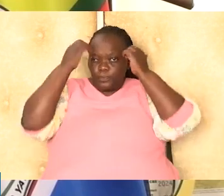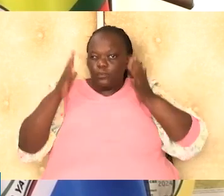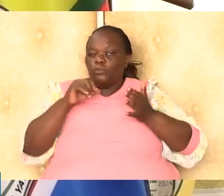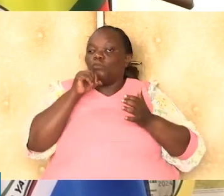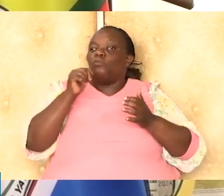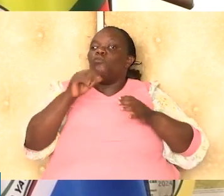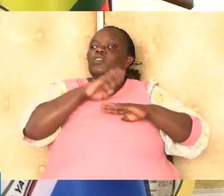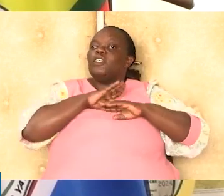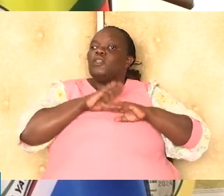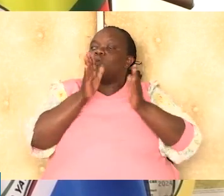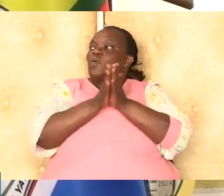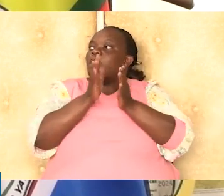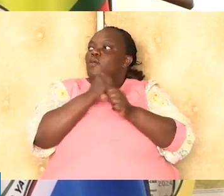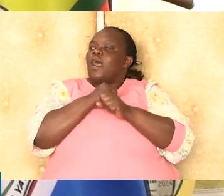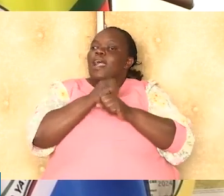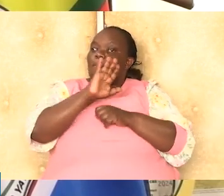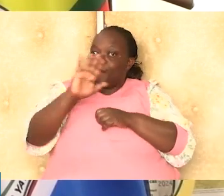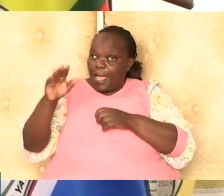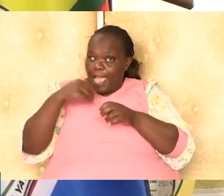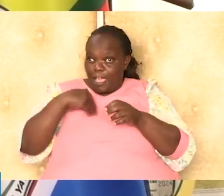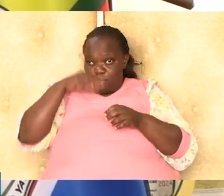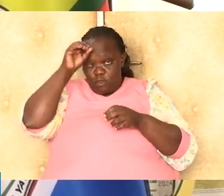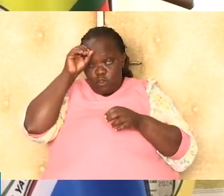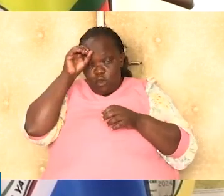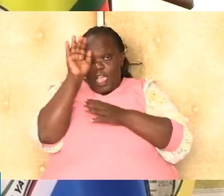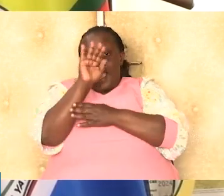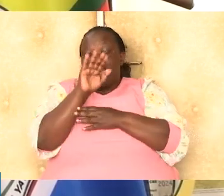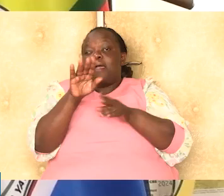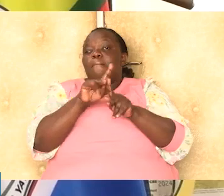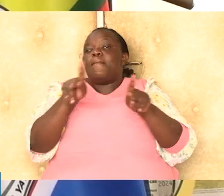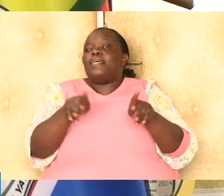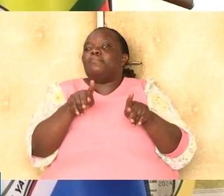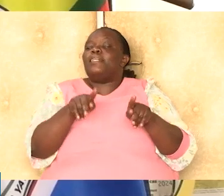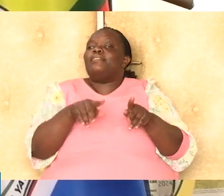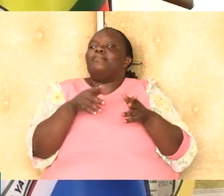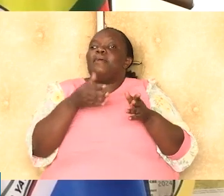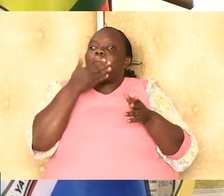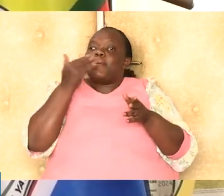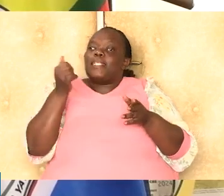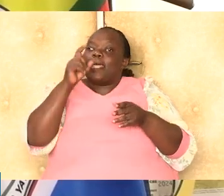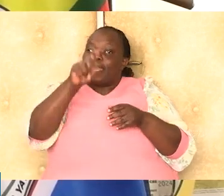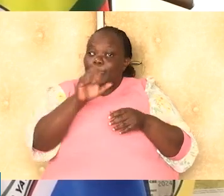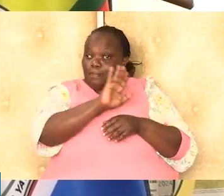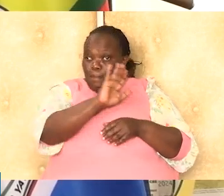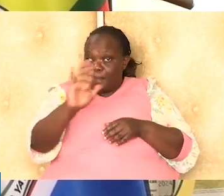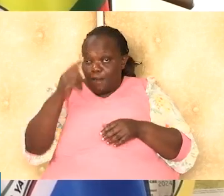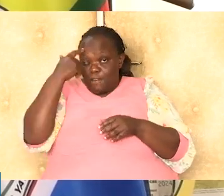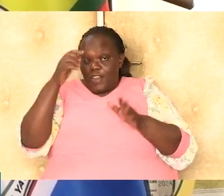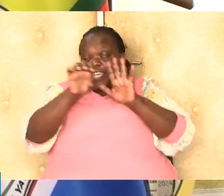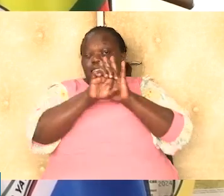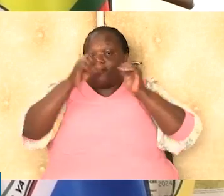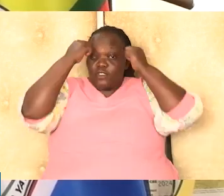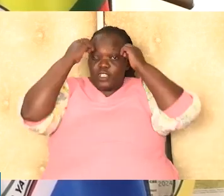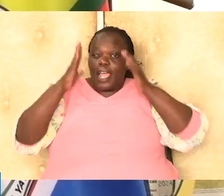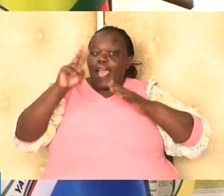are not satisfied with their assigned band have the option to appeal for placement in a band that better suits their needs. For example, a